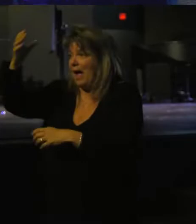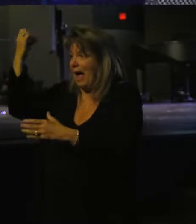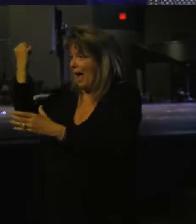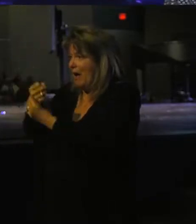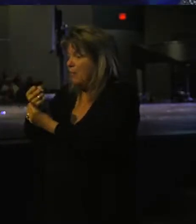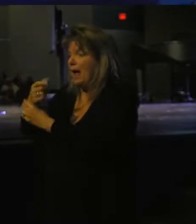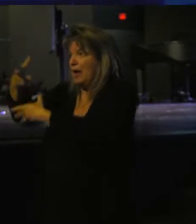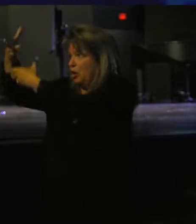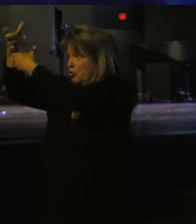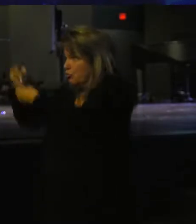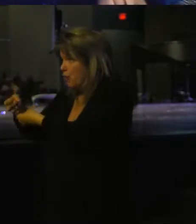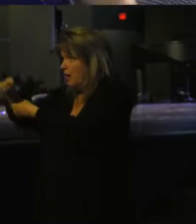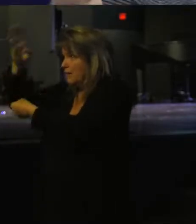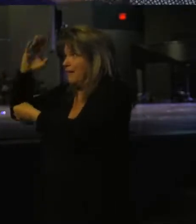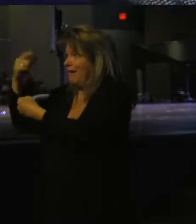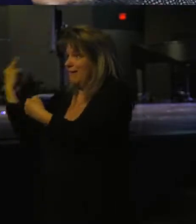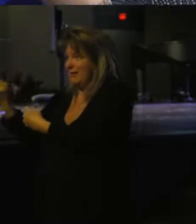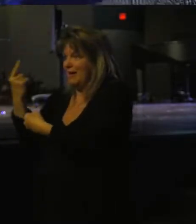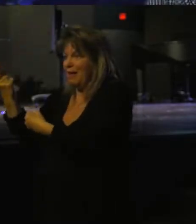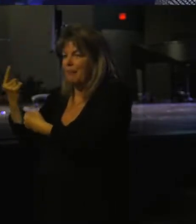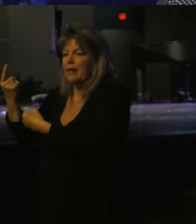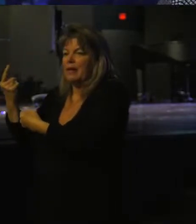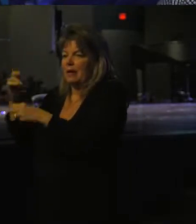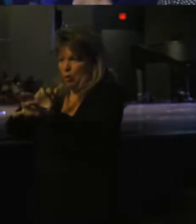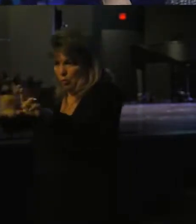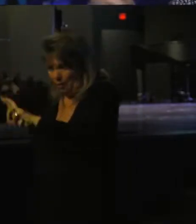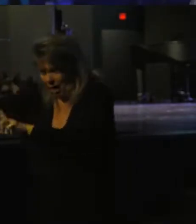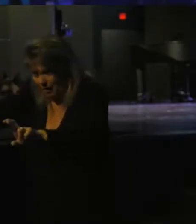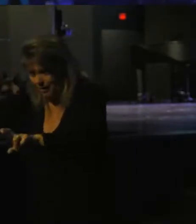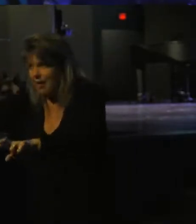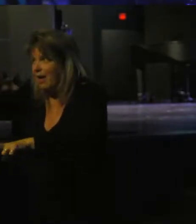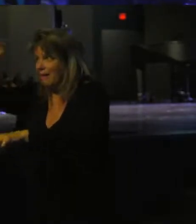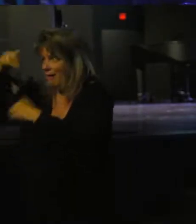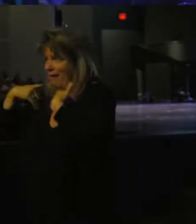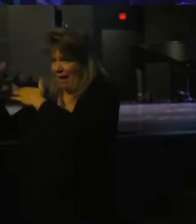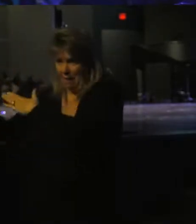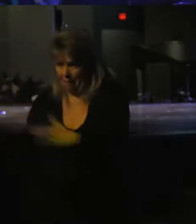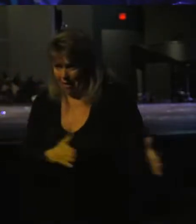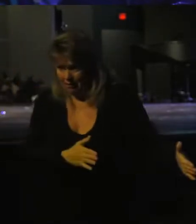had to trust that God had something in store. God had a plan.